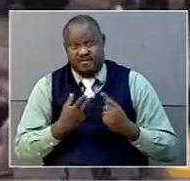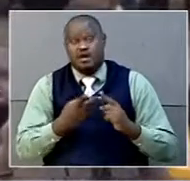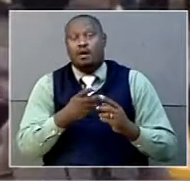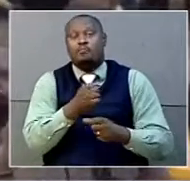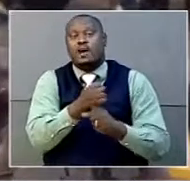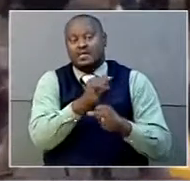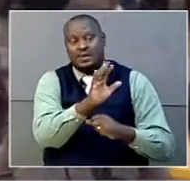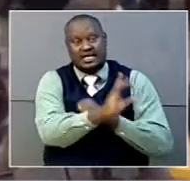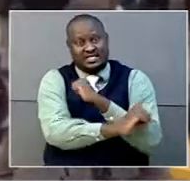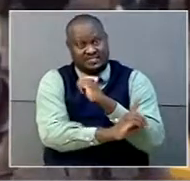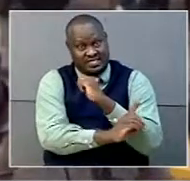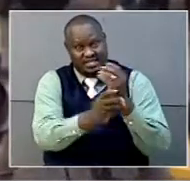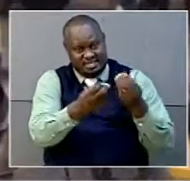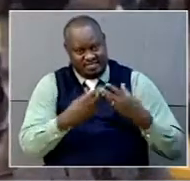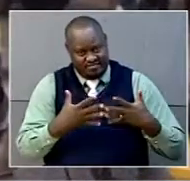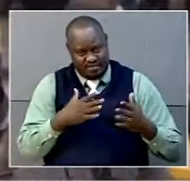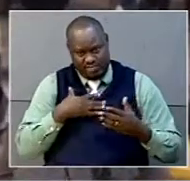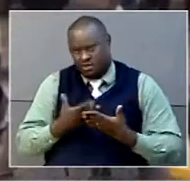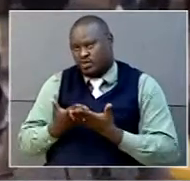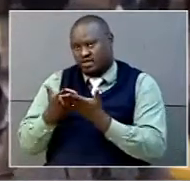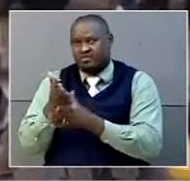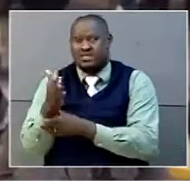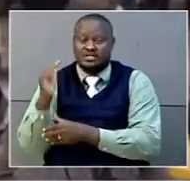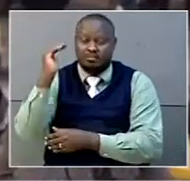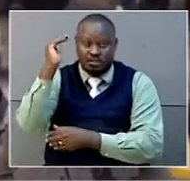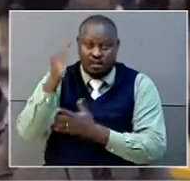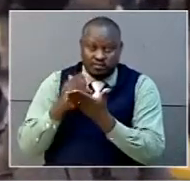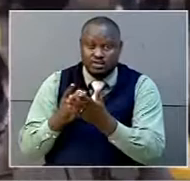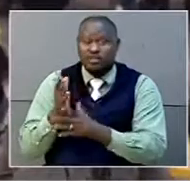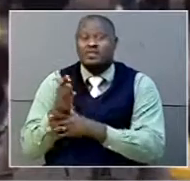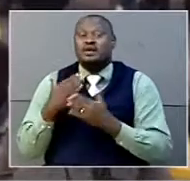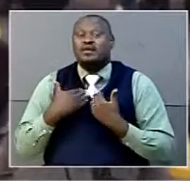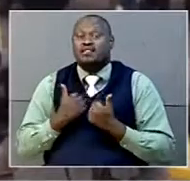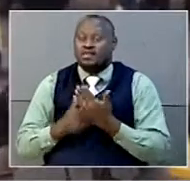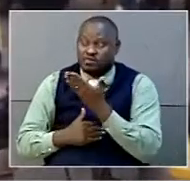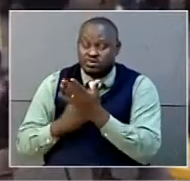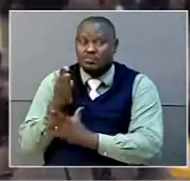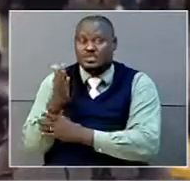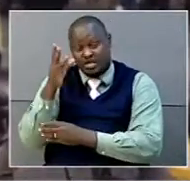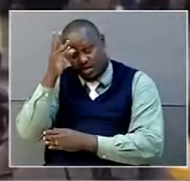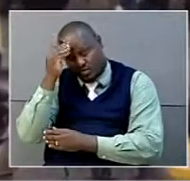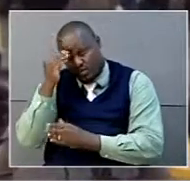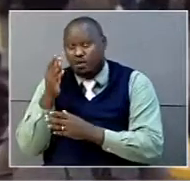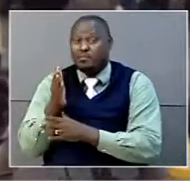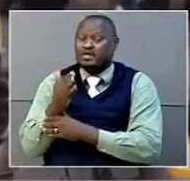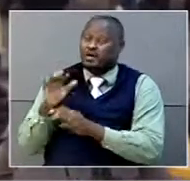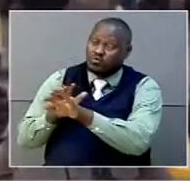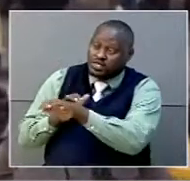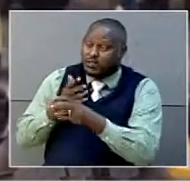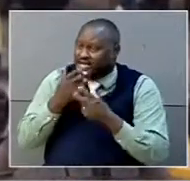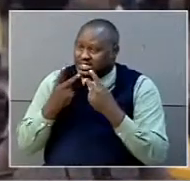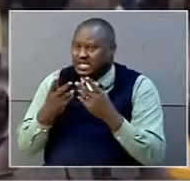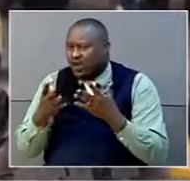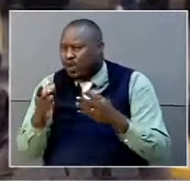to the Prime Minister, the Ministry of Health, the Ministry of Education, the Ministry of Agriculture, so that they see what is required